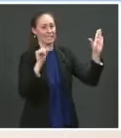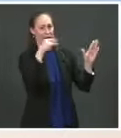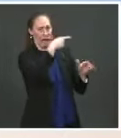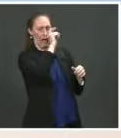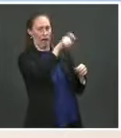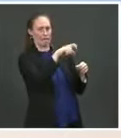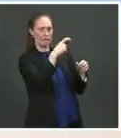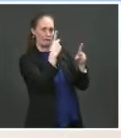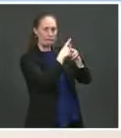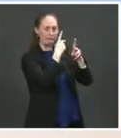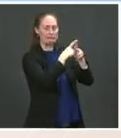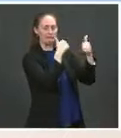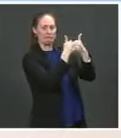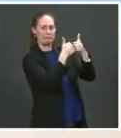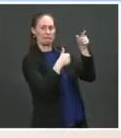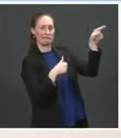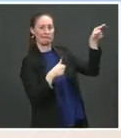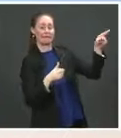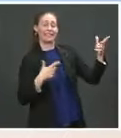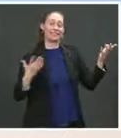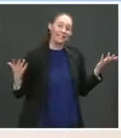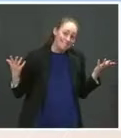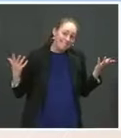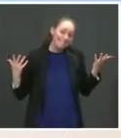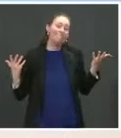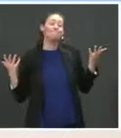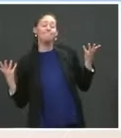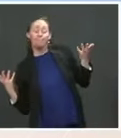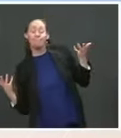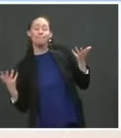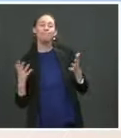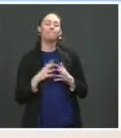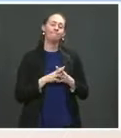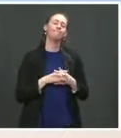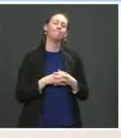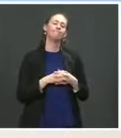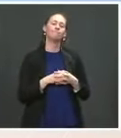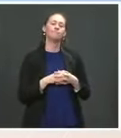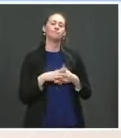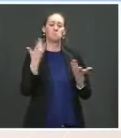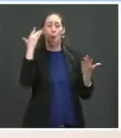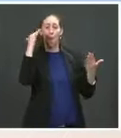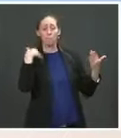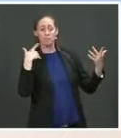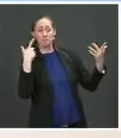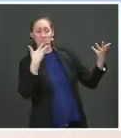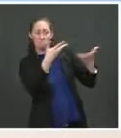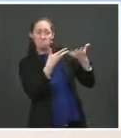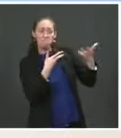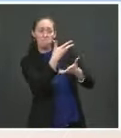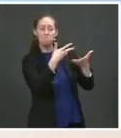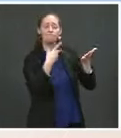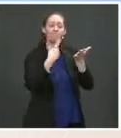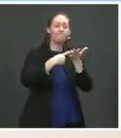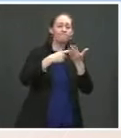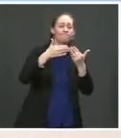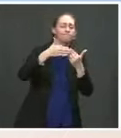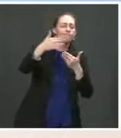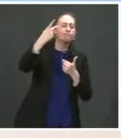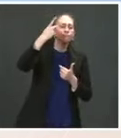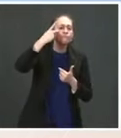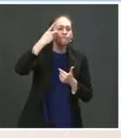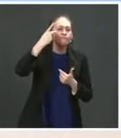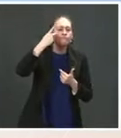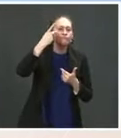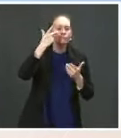forward. So I think there's room to hopefully have a discussion about this. And we'll see if we can find some common